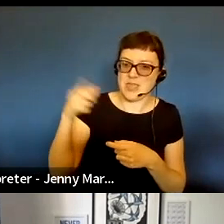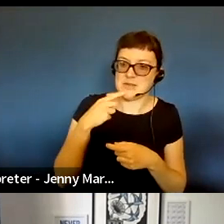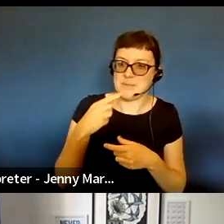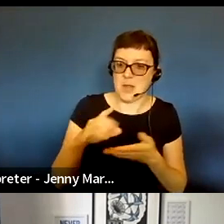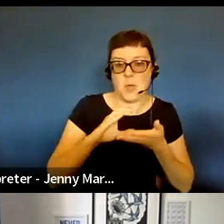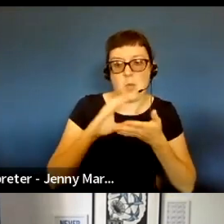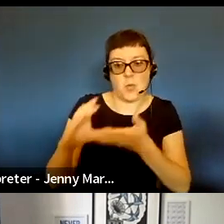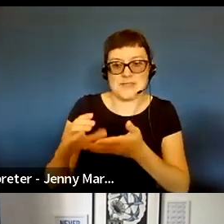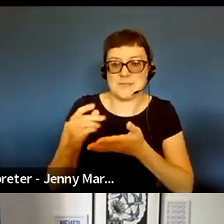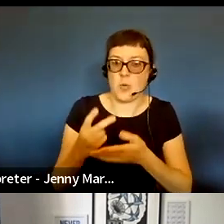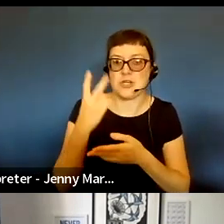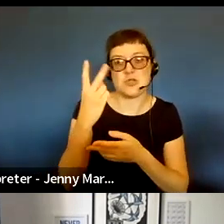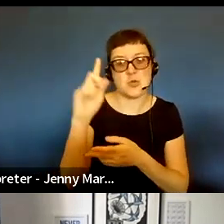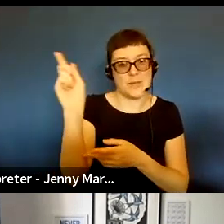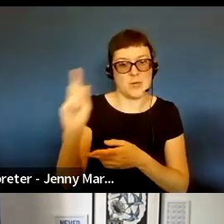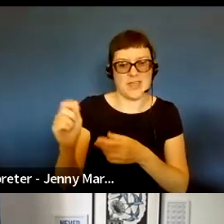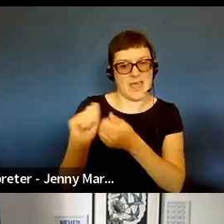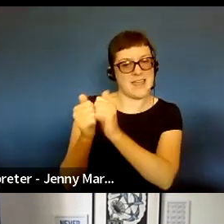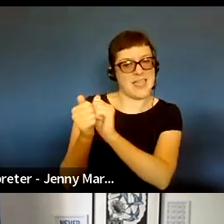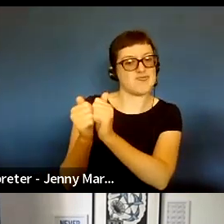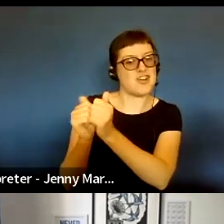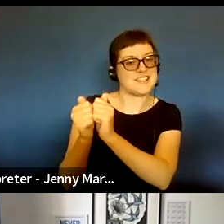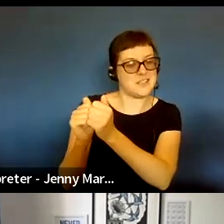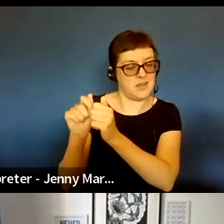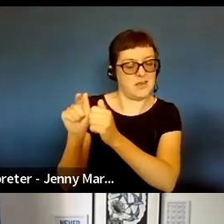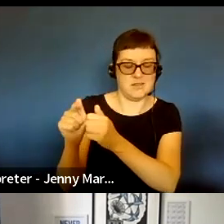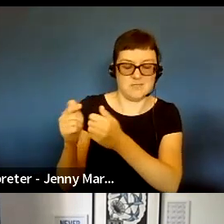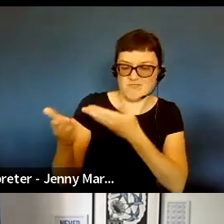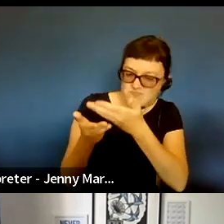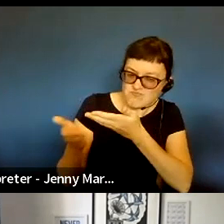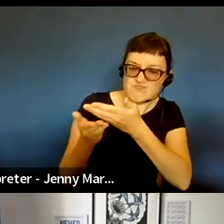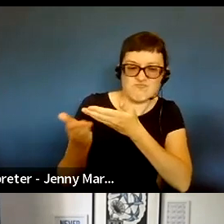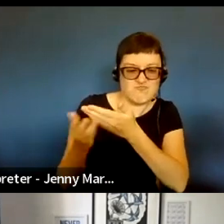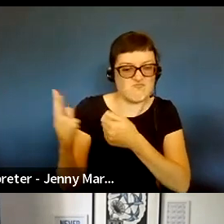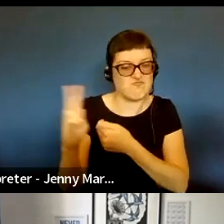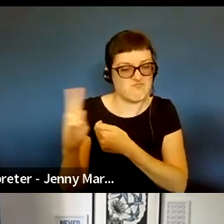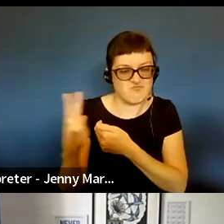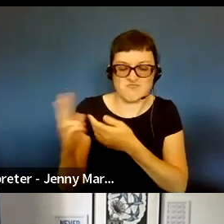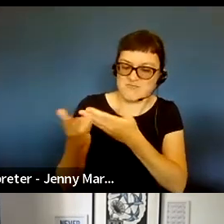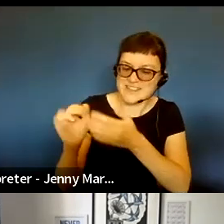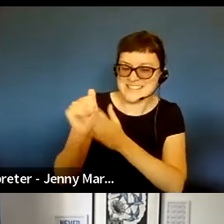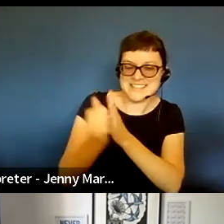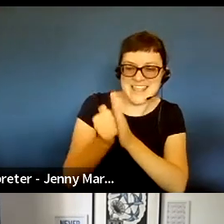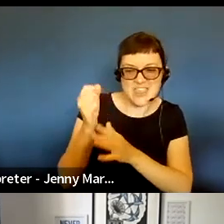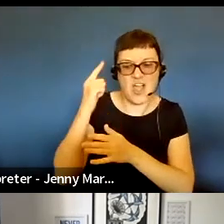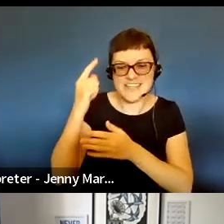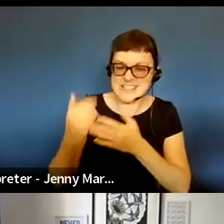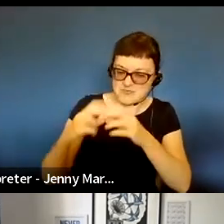to support two people to collaborate together to exchange skills and ideas and begin new research.